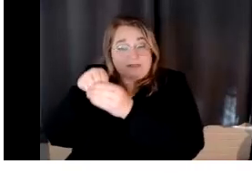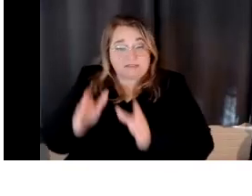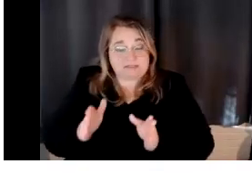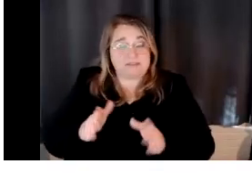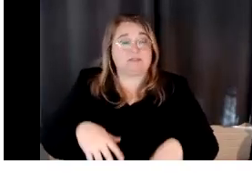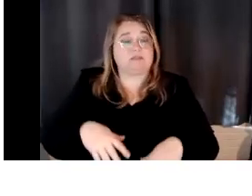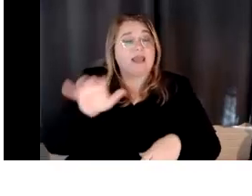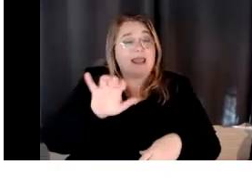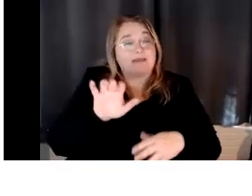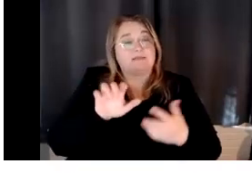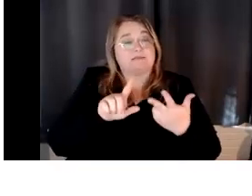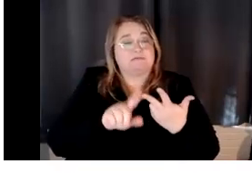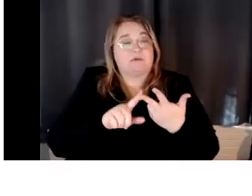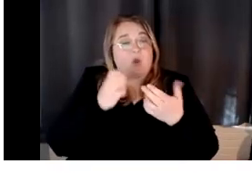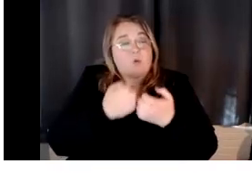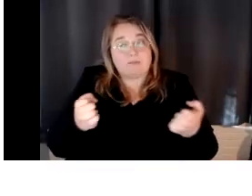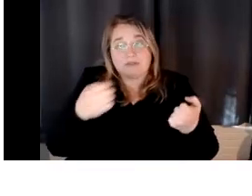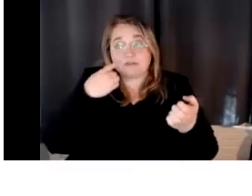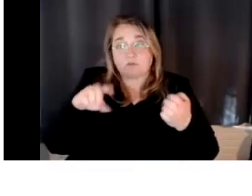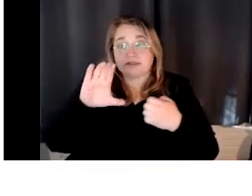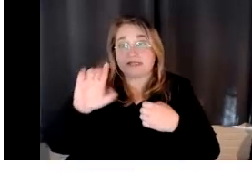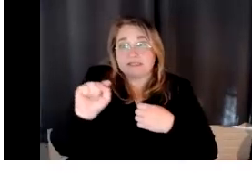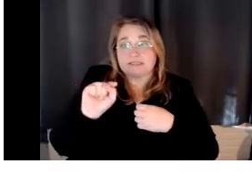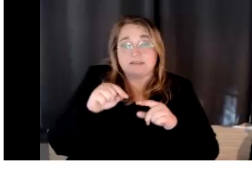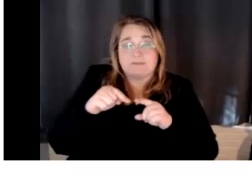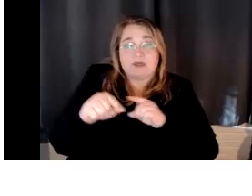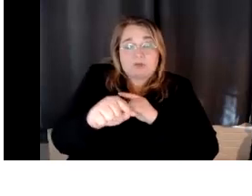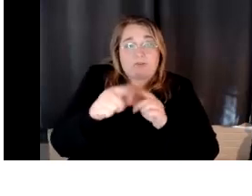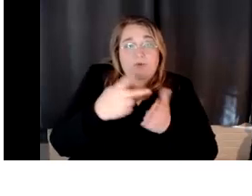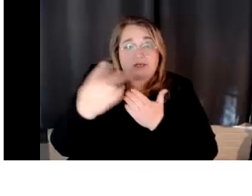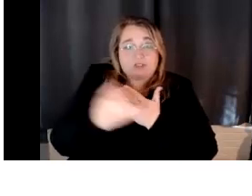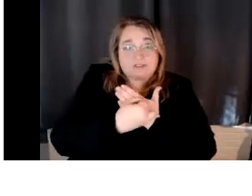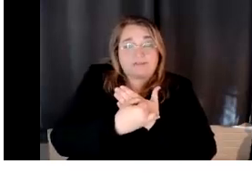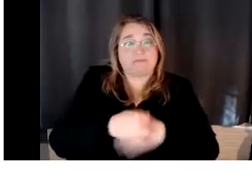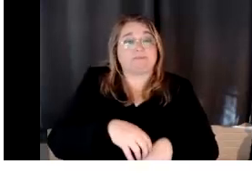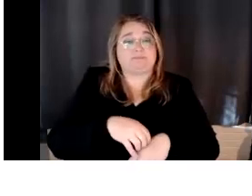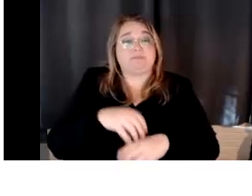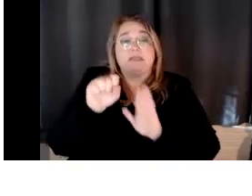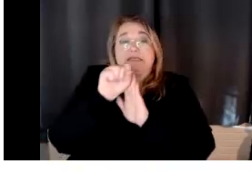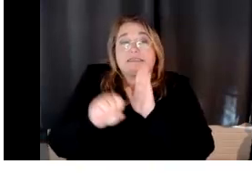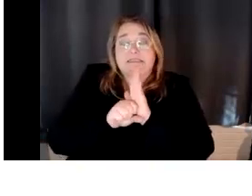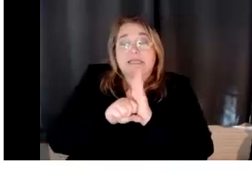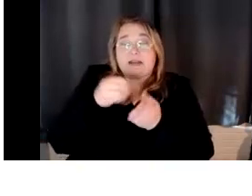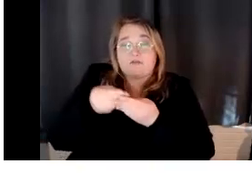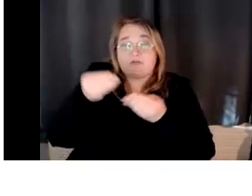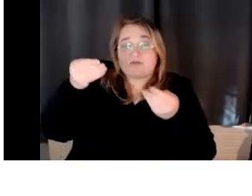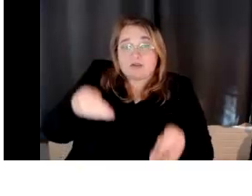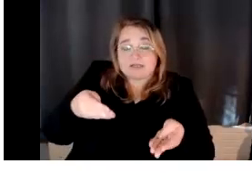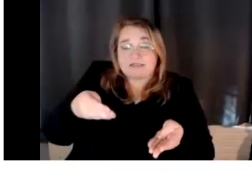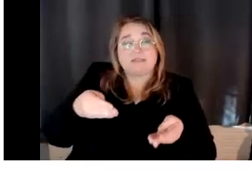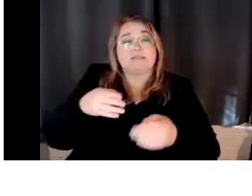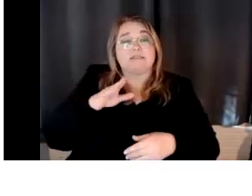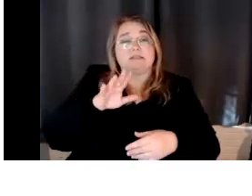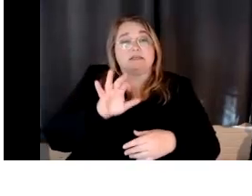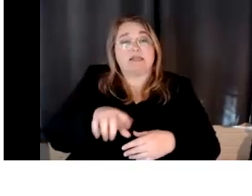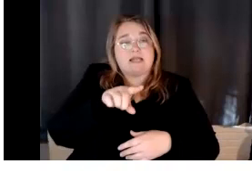CIT pathway project. Um, the state funds, um, this is what we're being